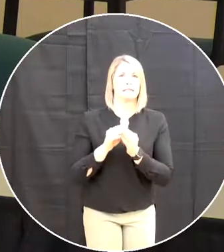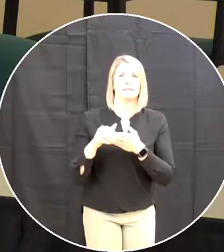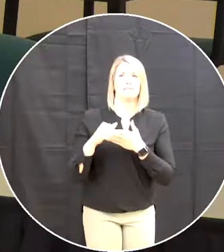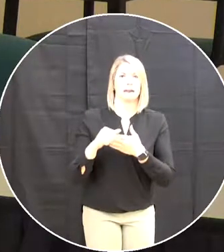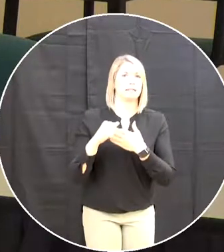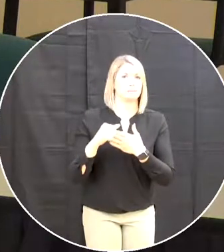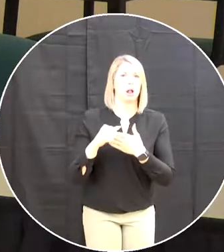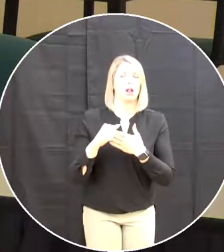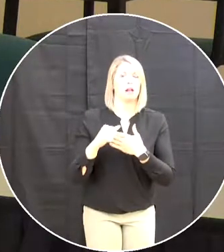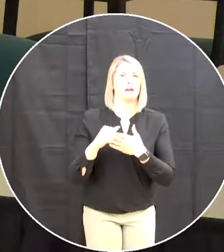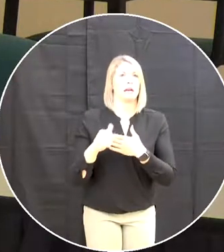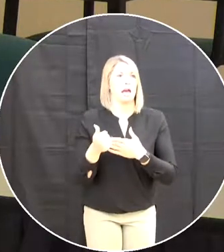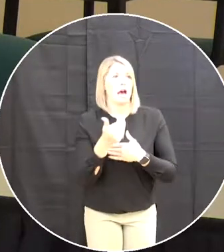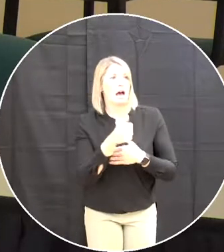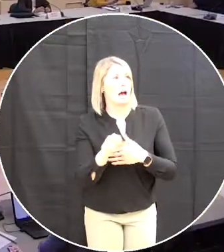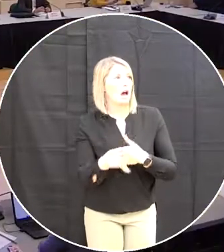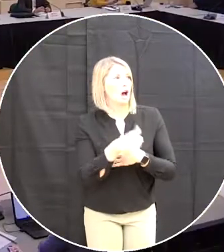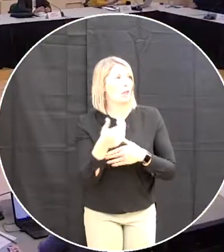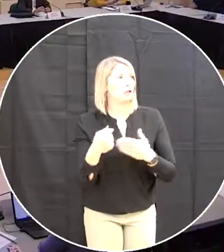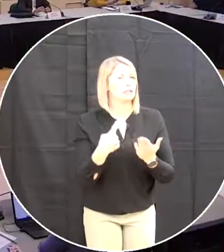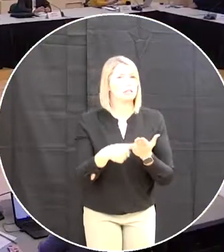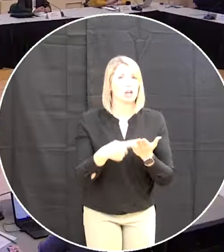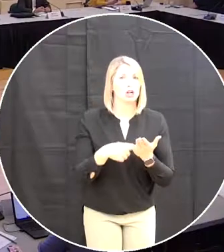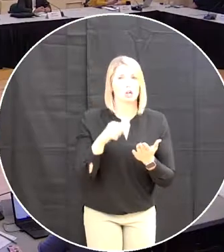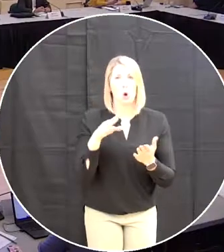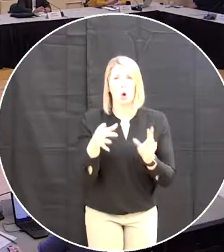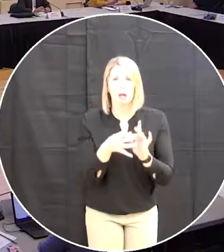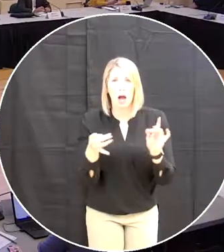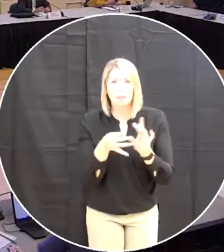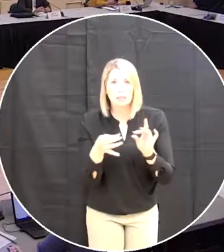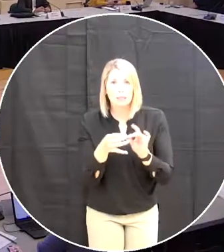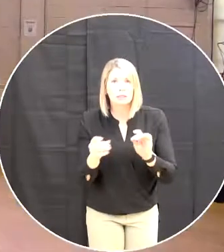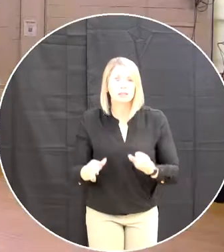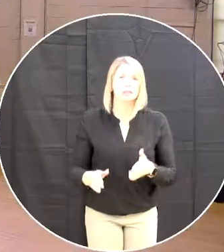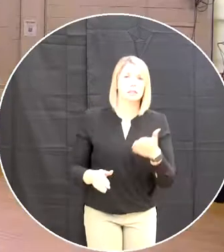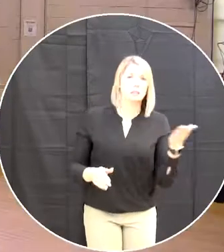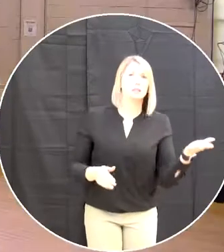discussions or commentary before we vote on the schedule uh kevin